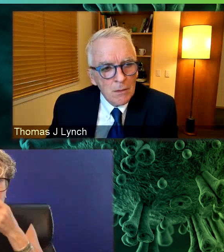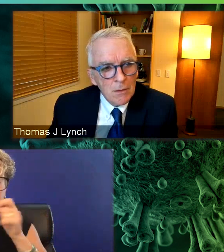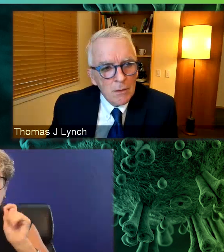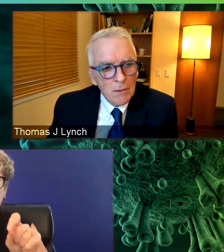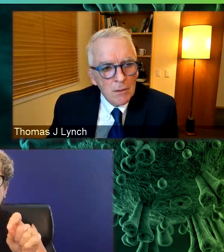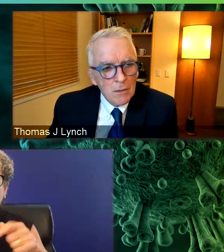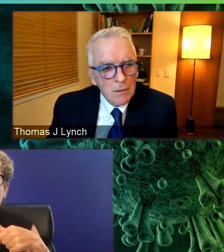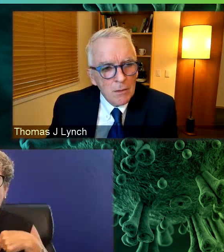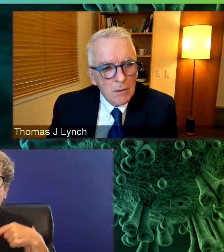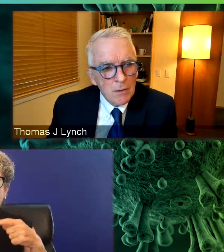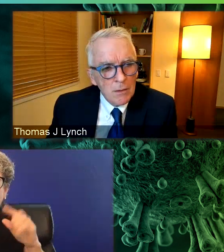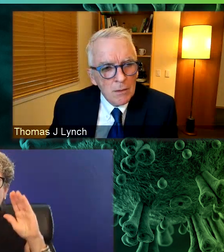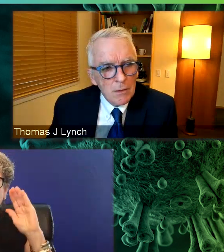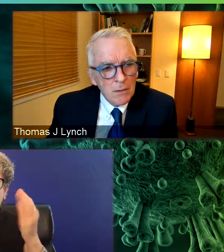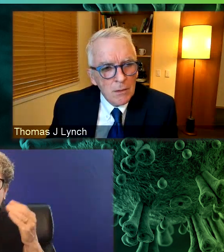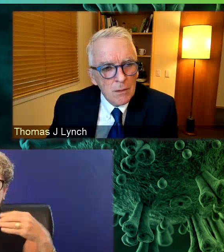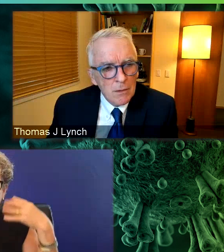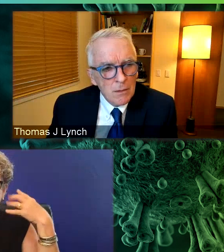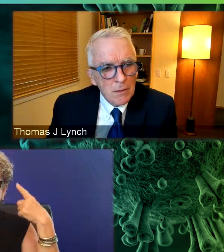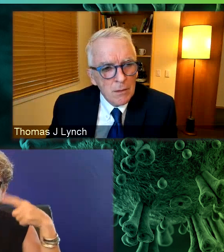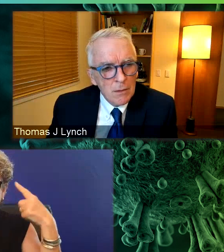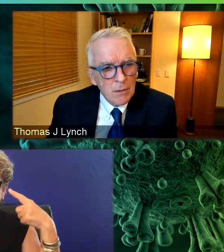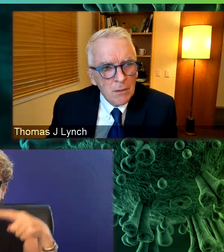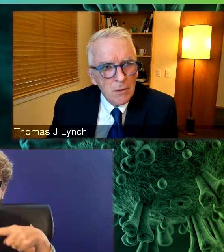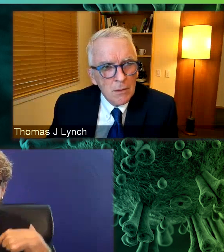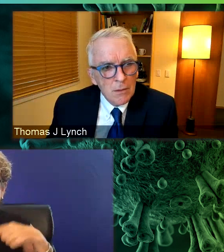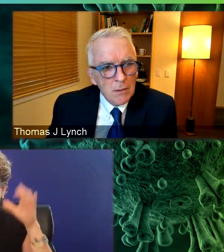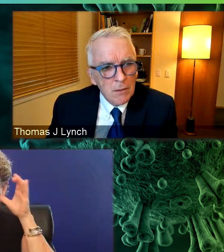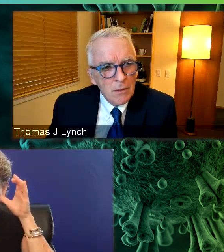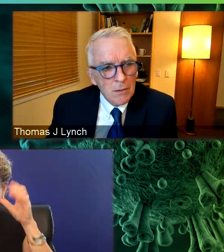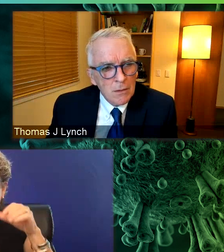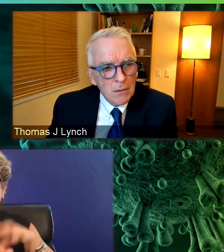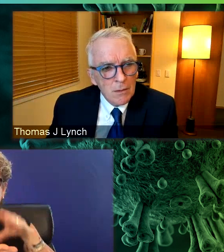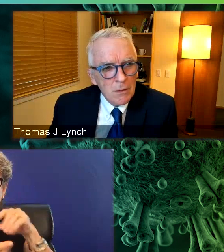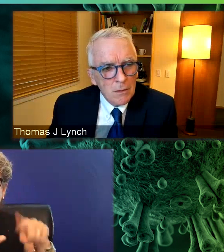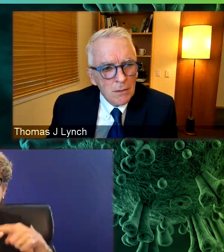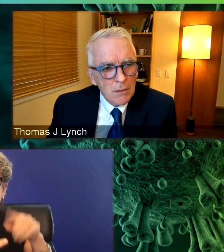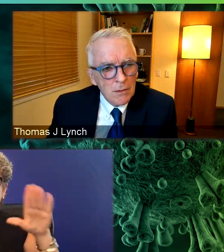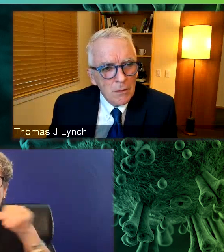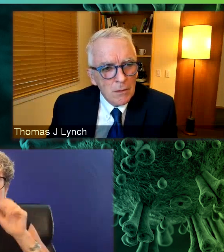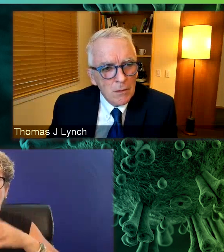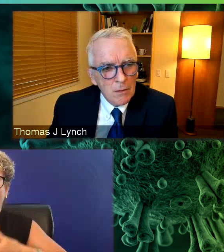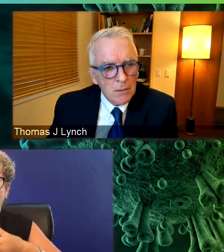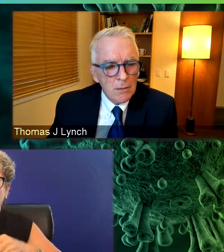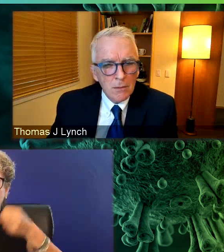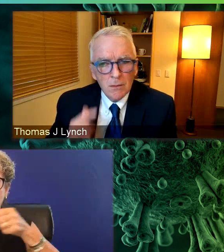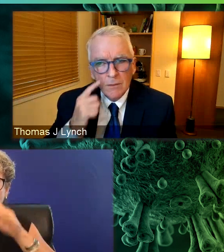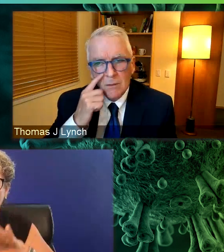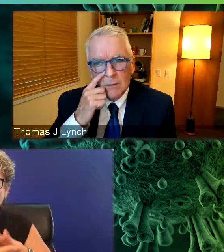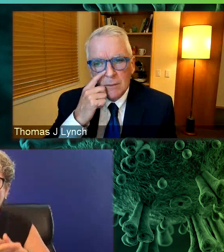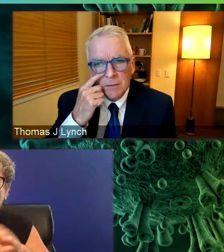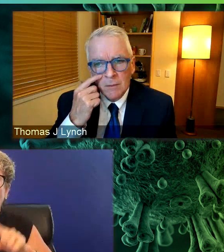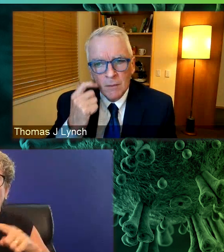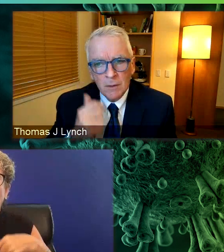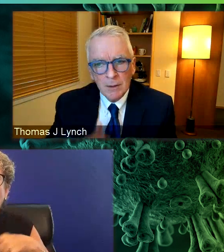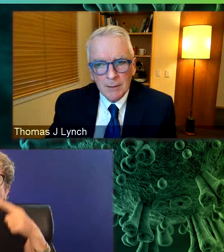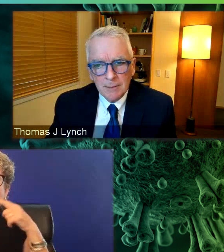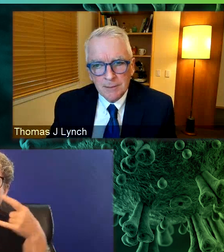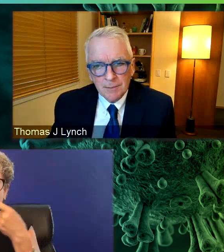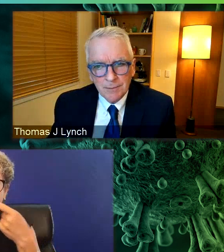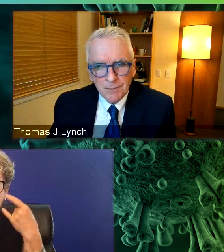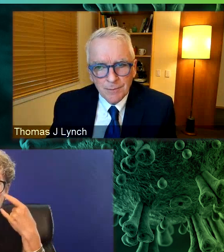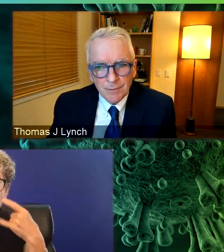to me, but, but, you know, masking, I think will definitely help. think increasing